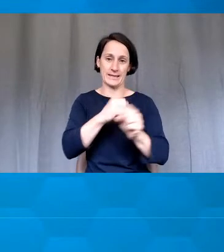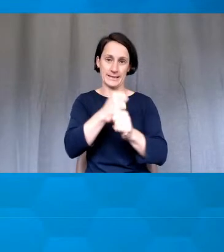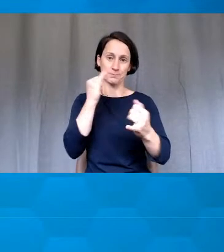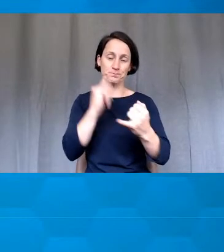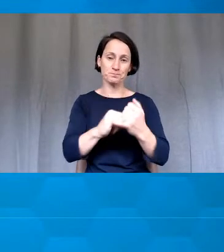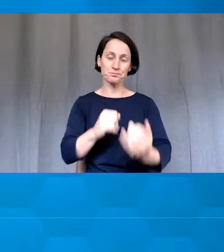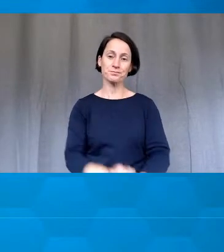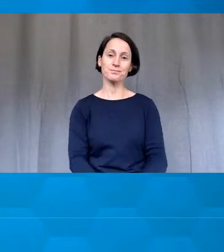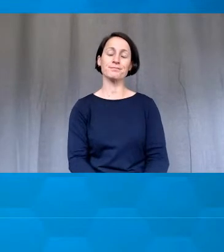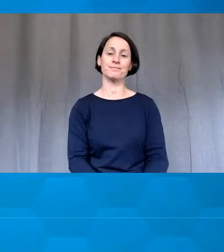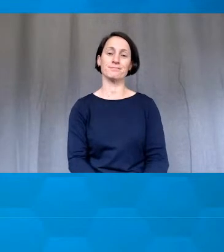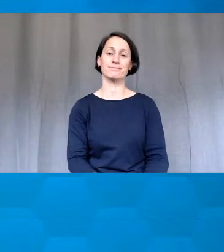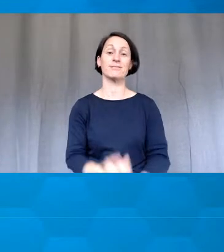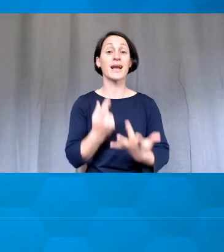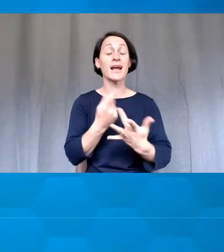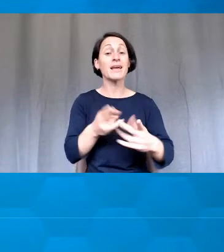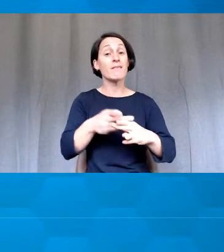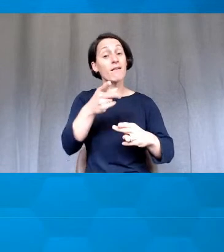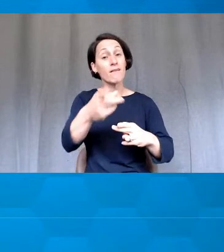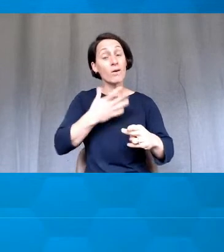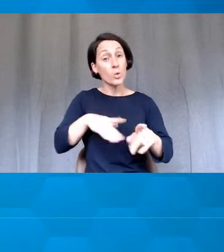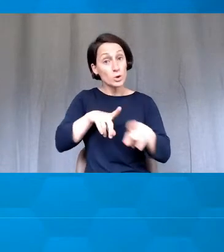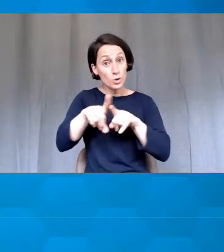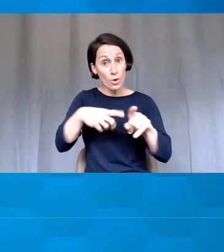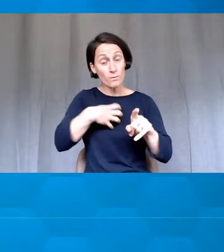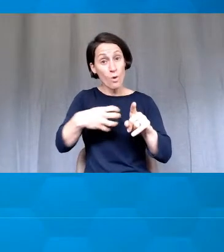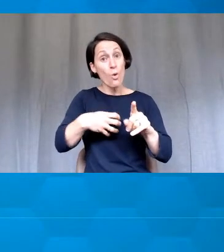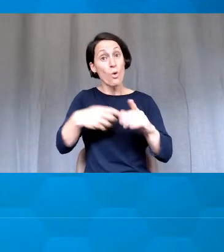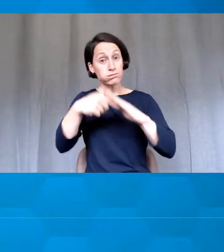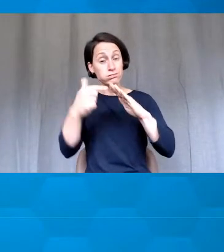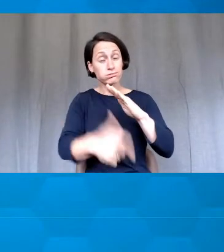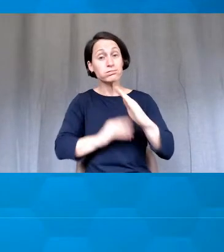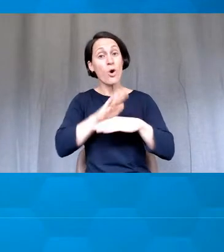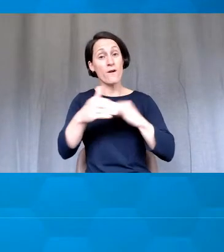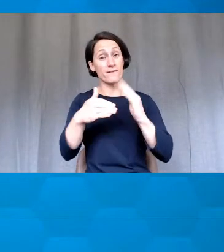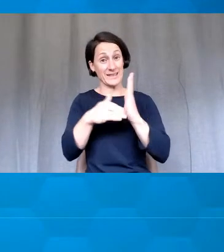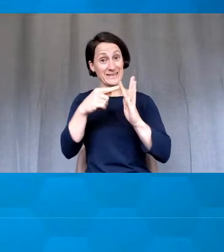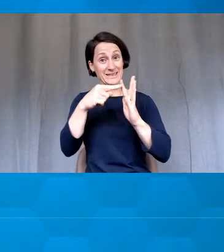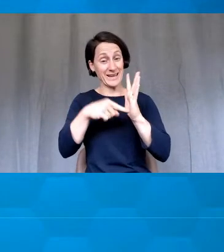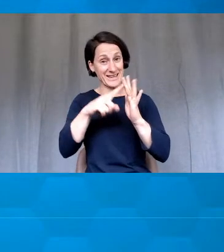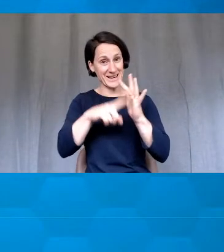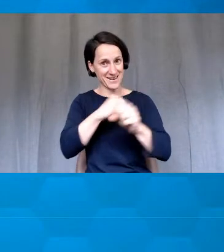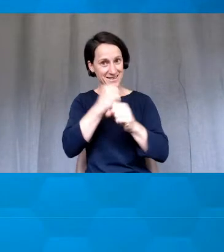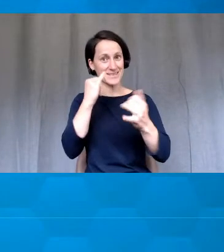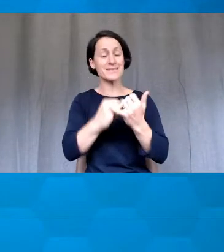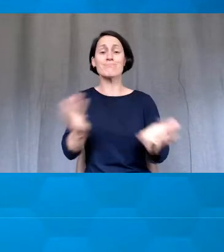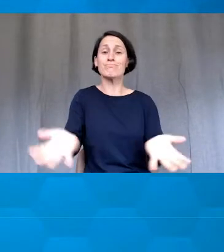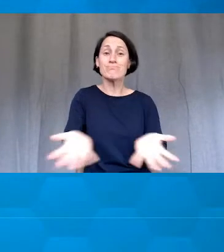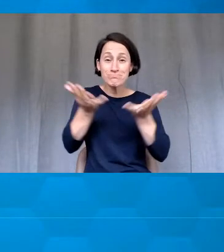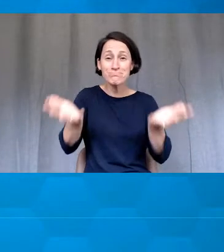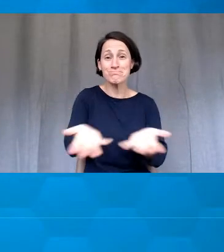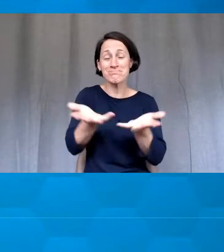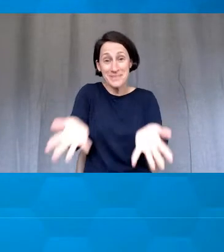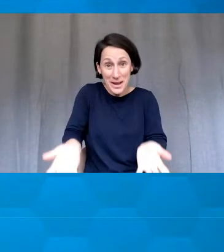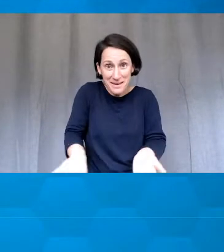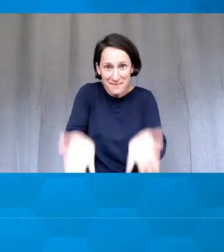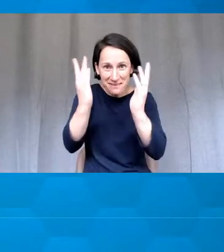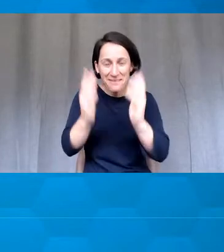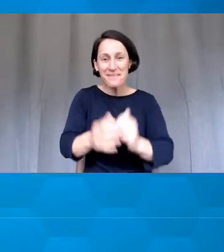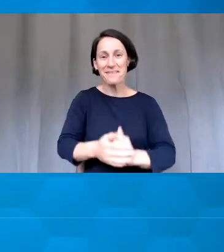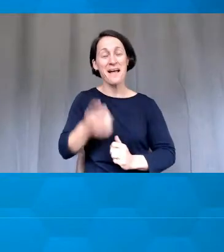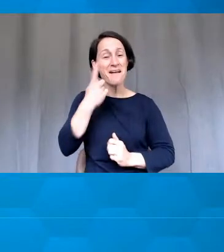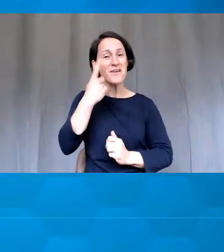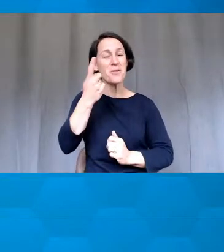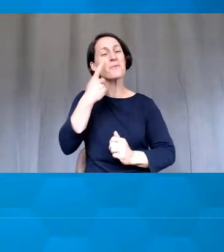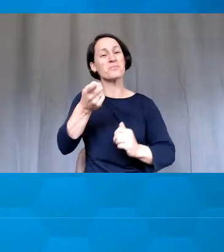All right. So if you actually want to learn more about the Zings, I really encourage you to go and have a look. Certainly